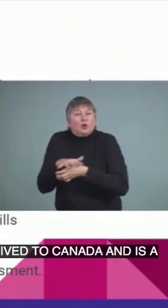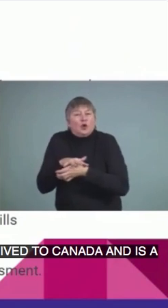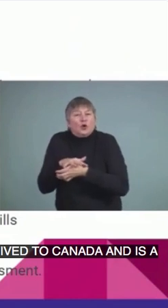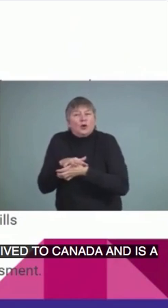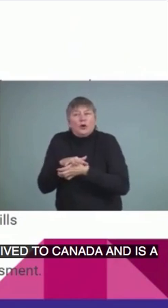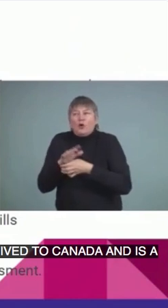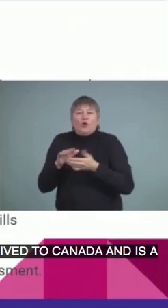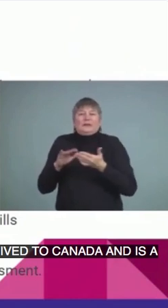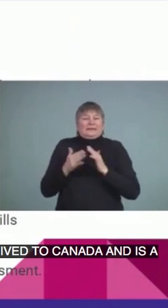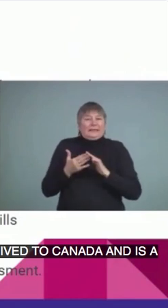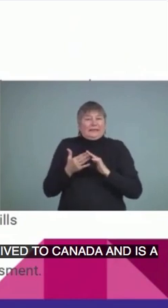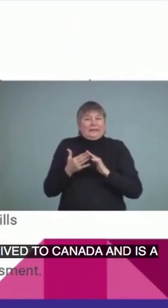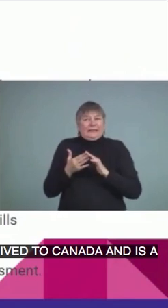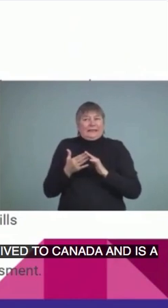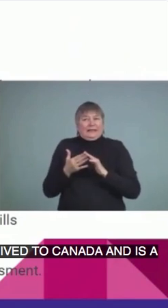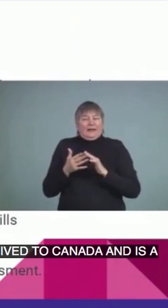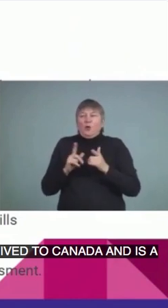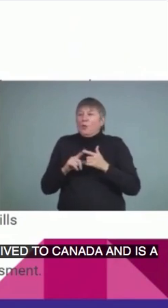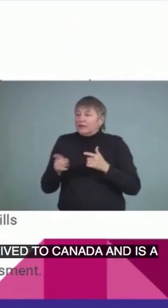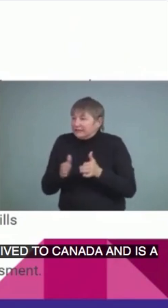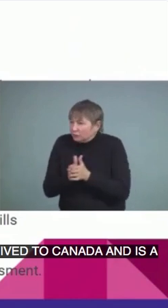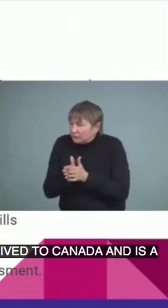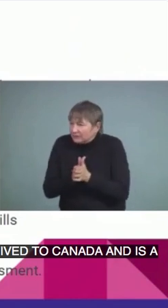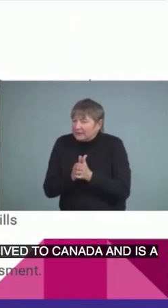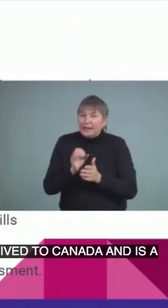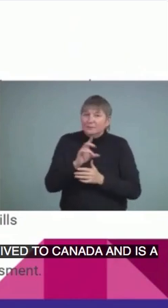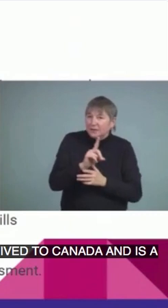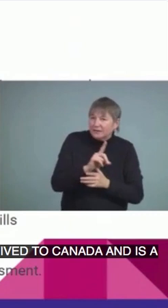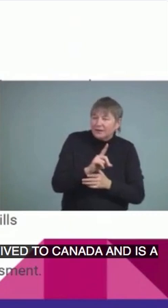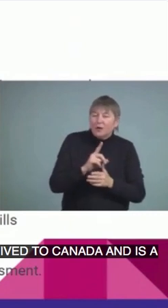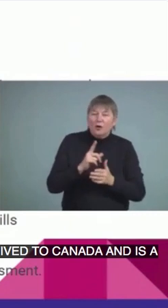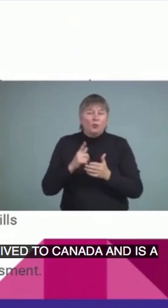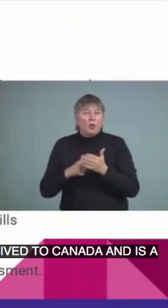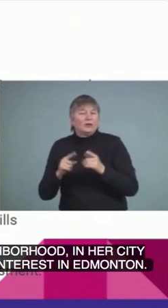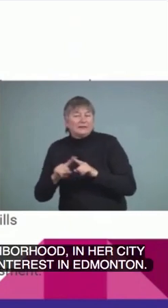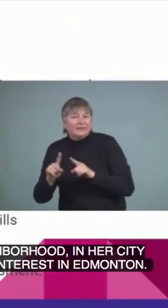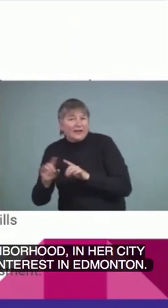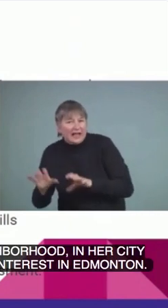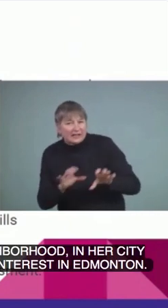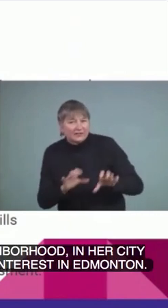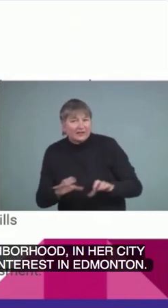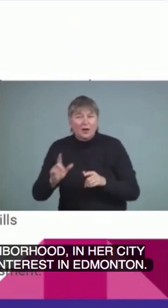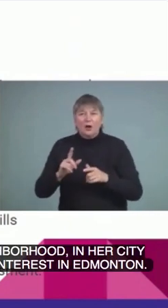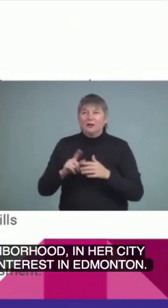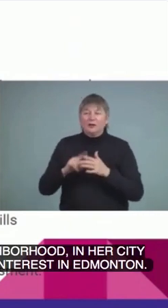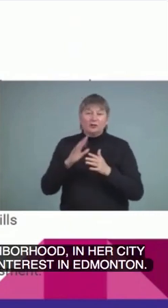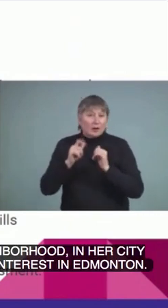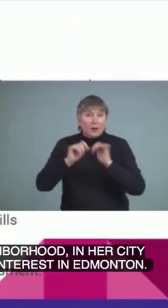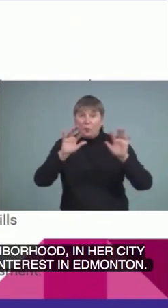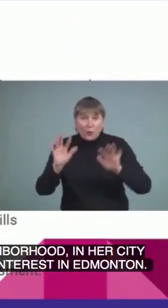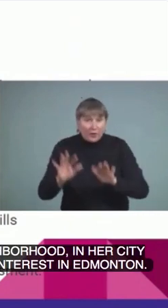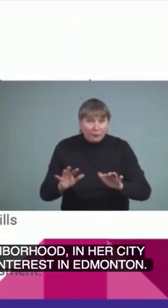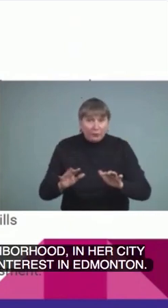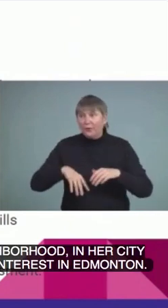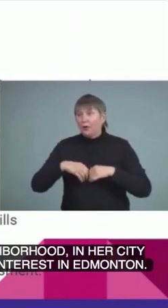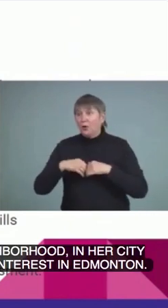Edmonton, and looking at points of interest in Edmonton. What are the activities that we can do? What's the climate? Where are places we